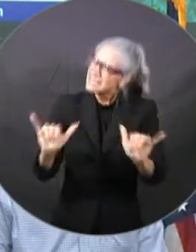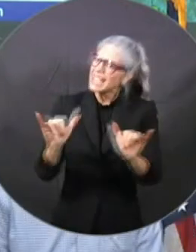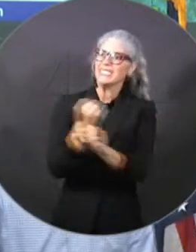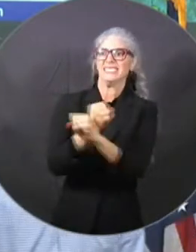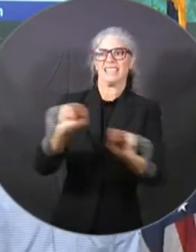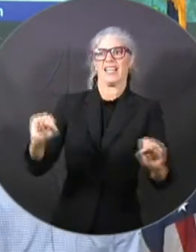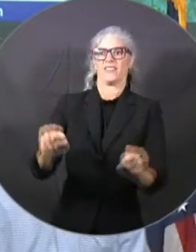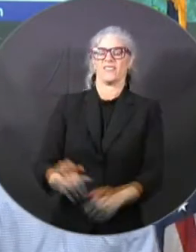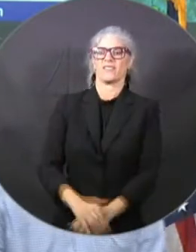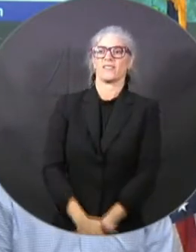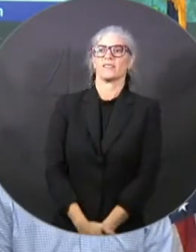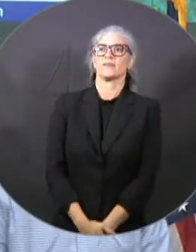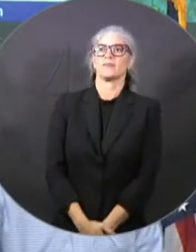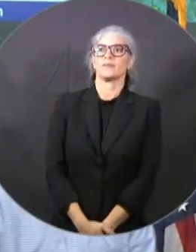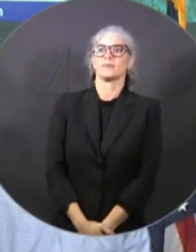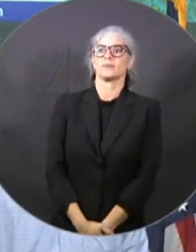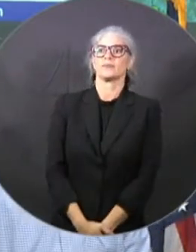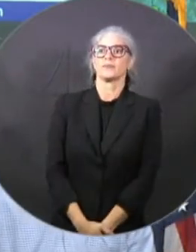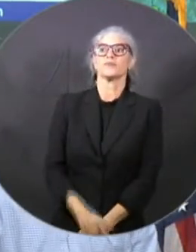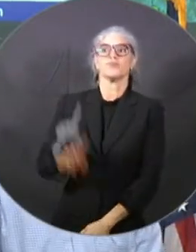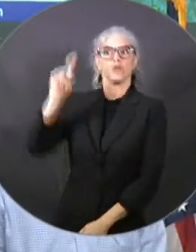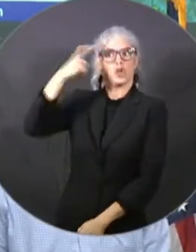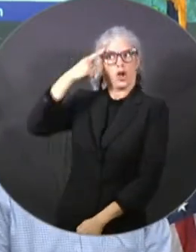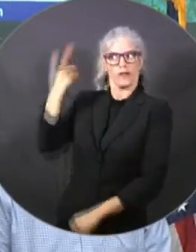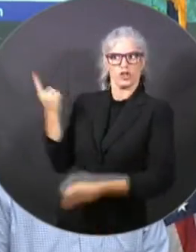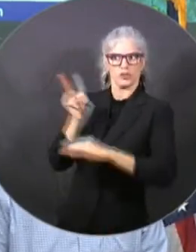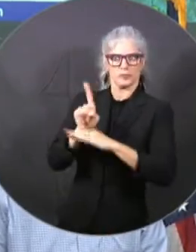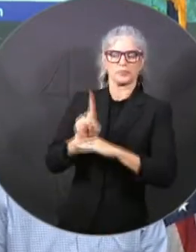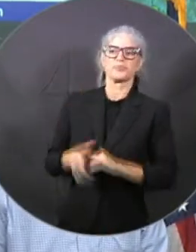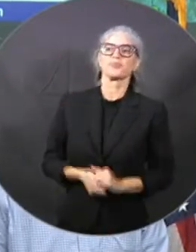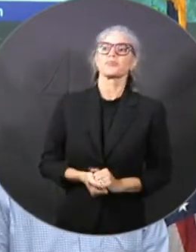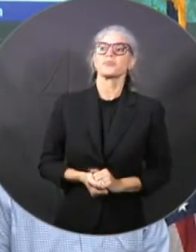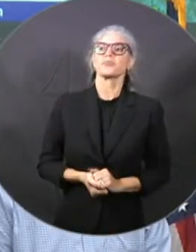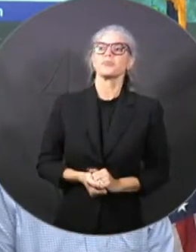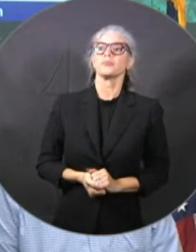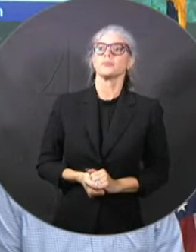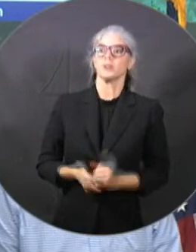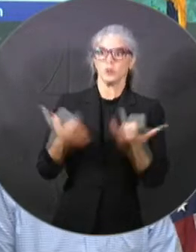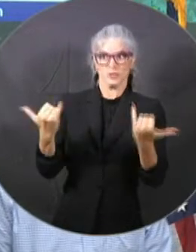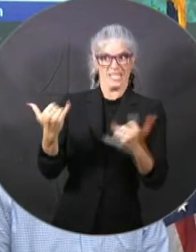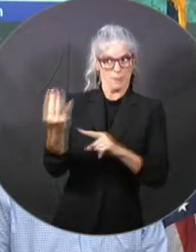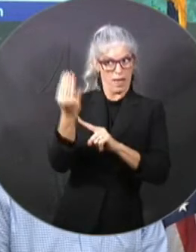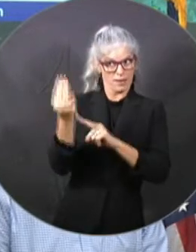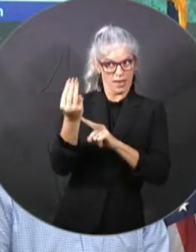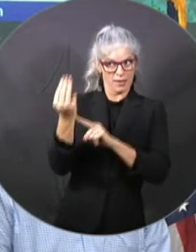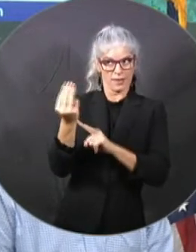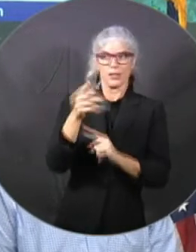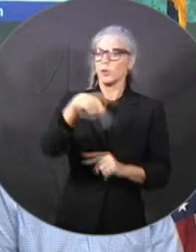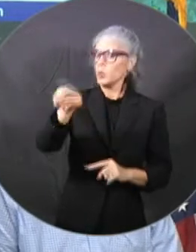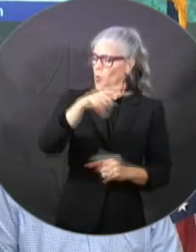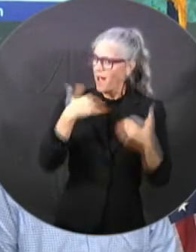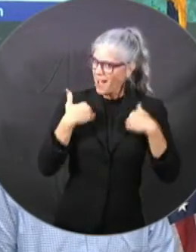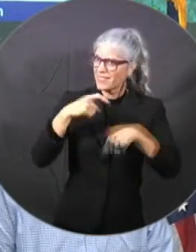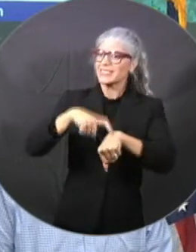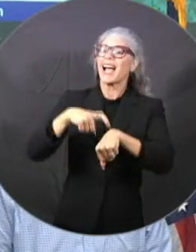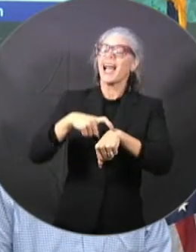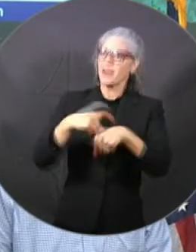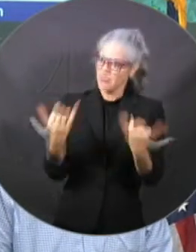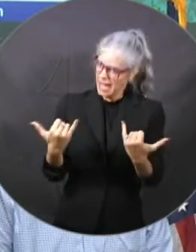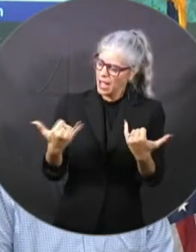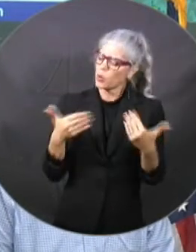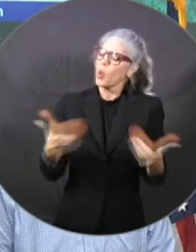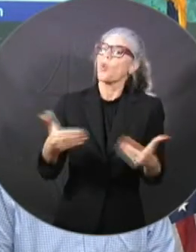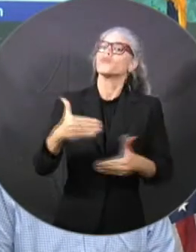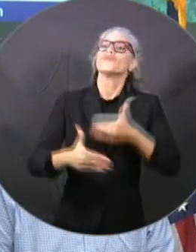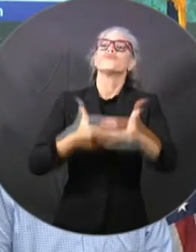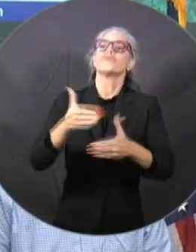So we have Monday today, you know, you have time to do what you need to do. You'll have some time